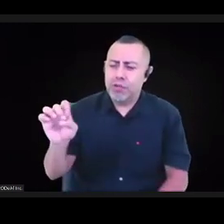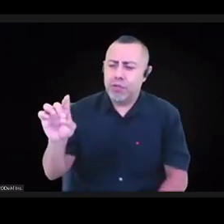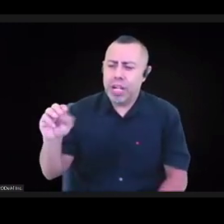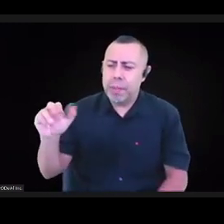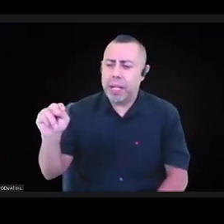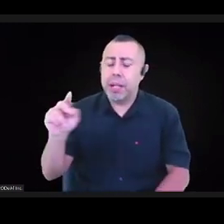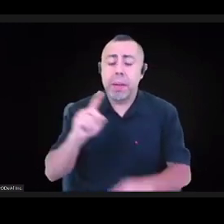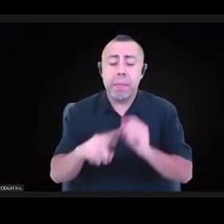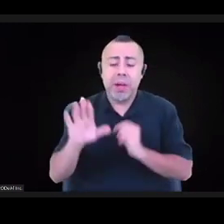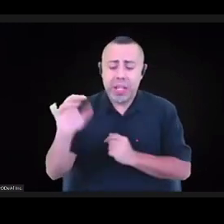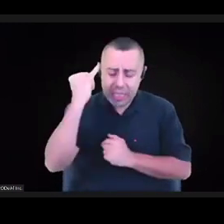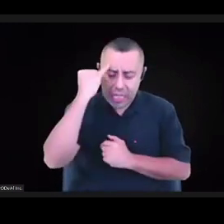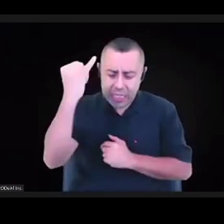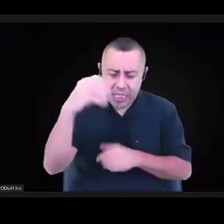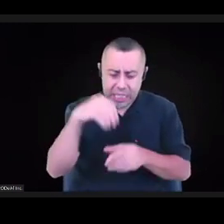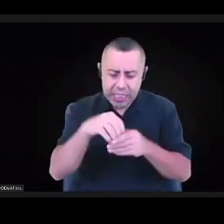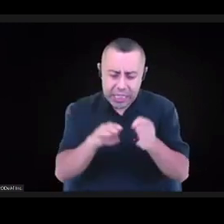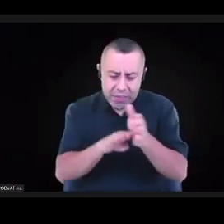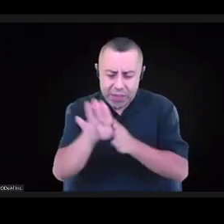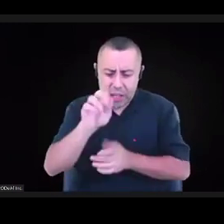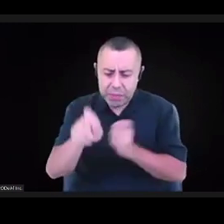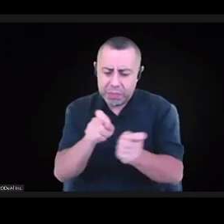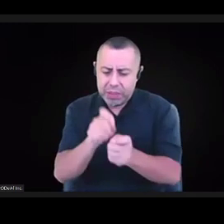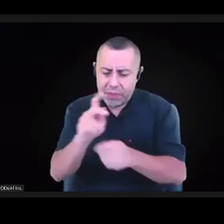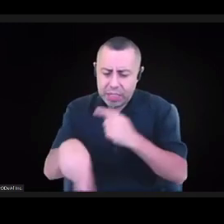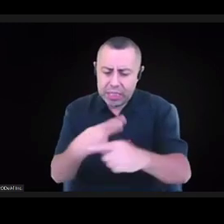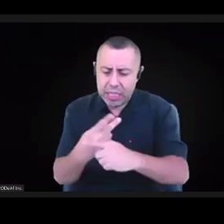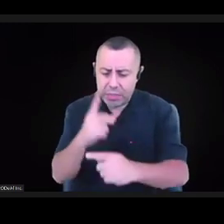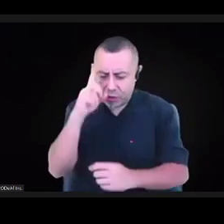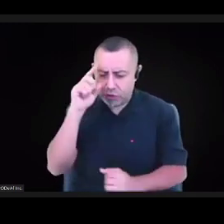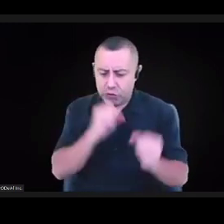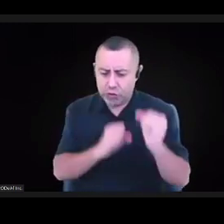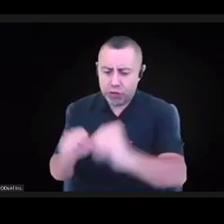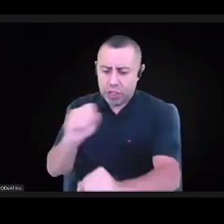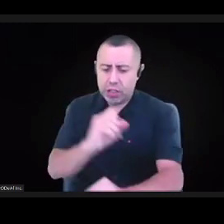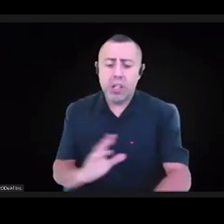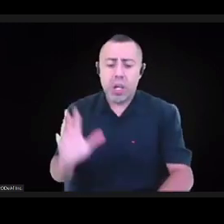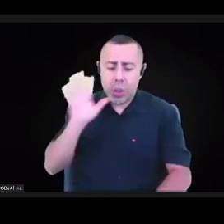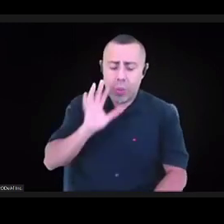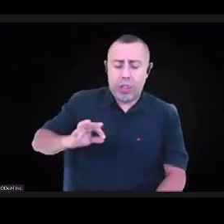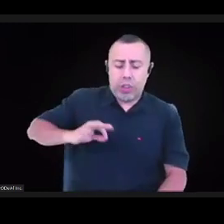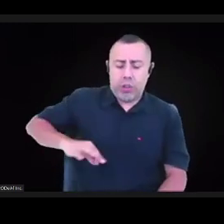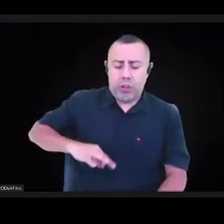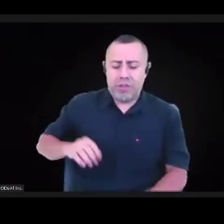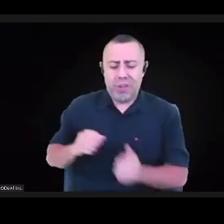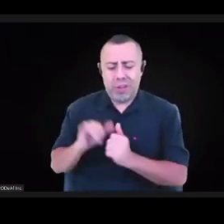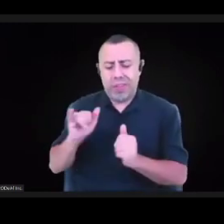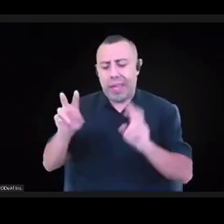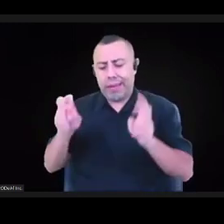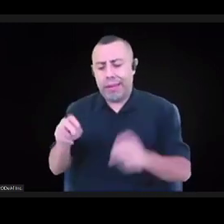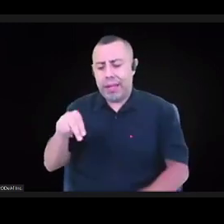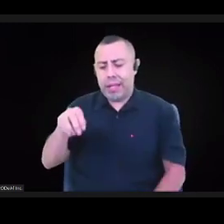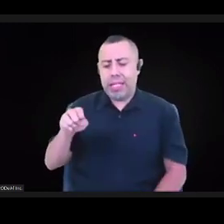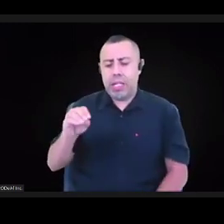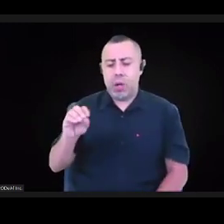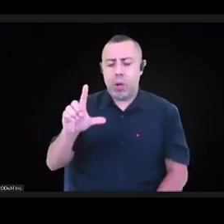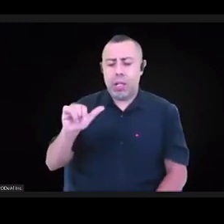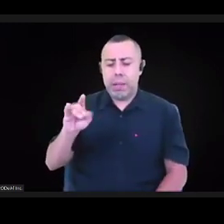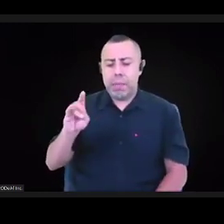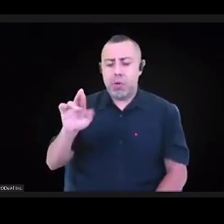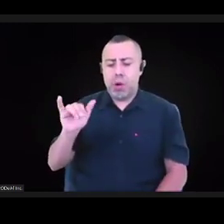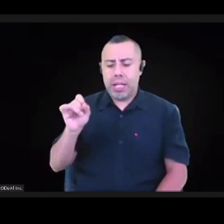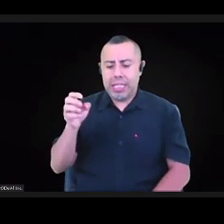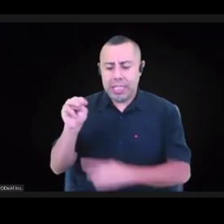strategies was useful in the, you know, so-called neoliberalism, that he was writing about ideas in the, you know, the